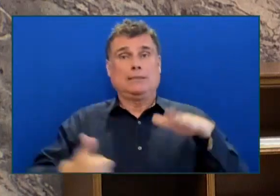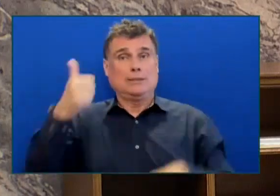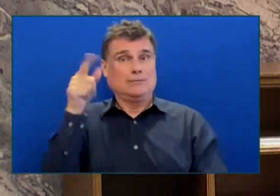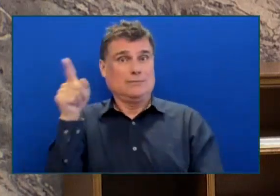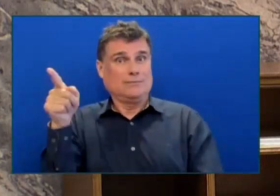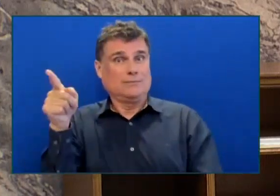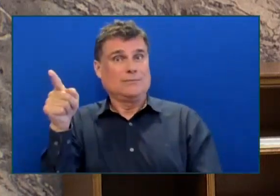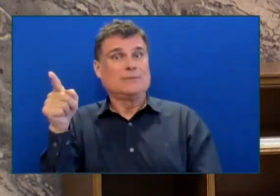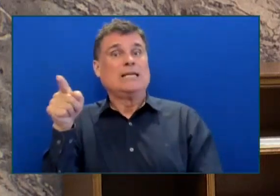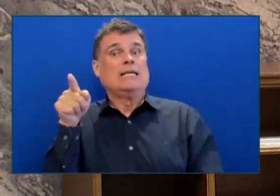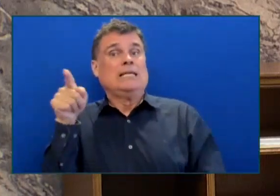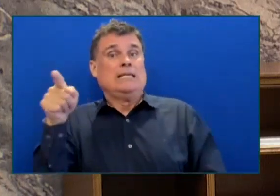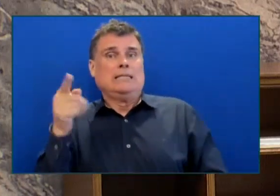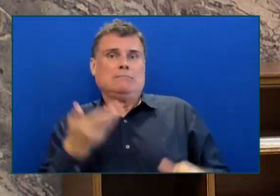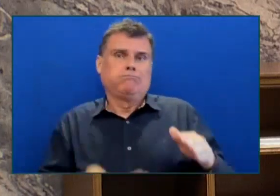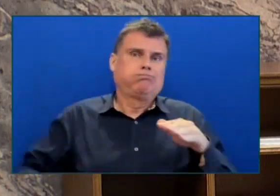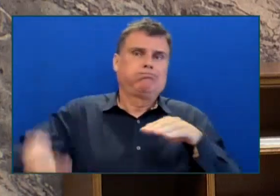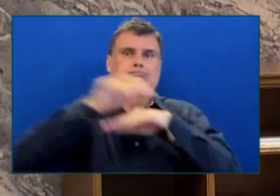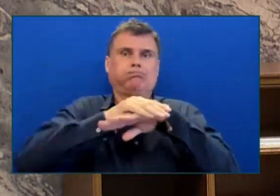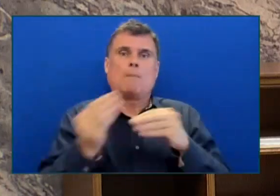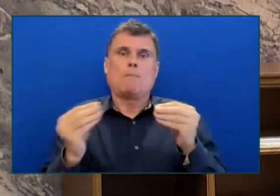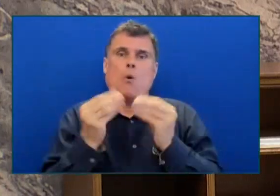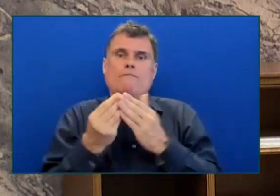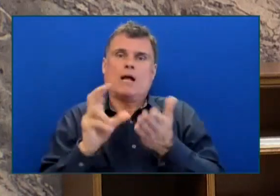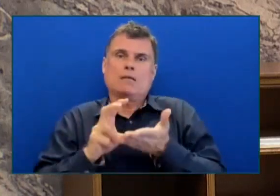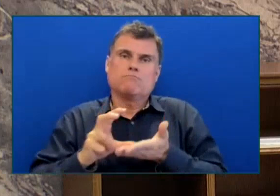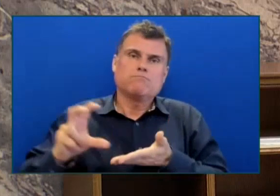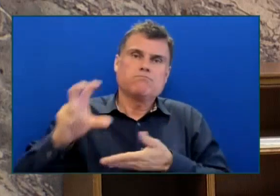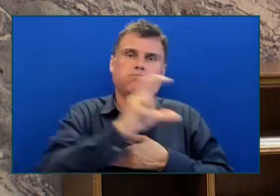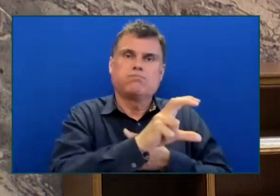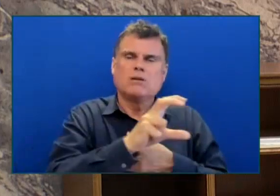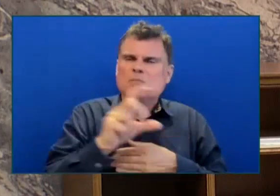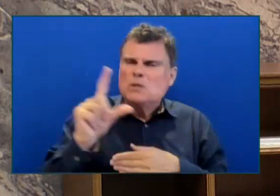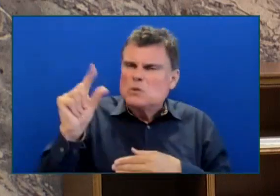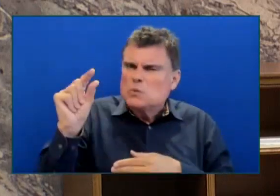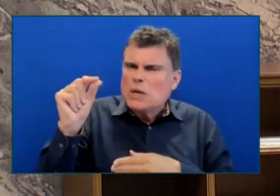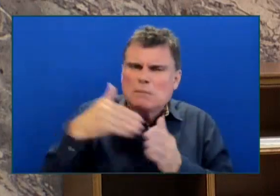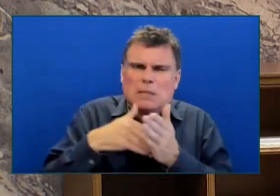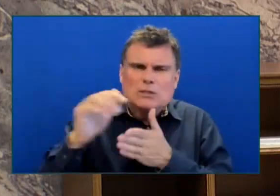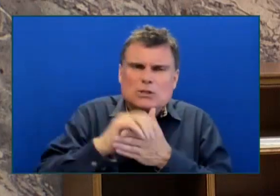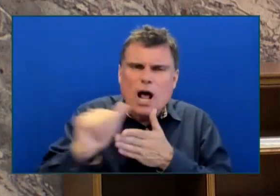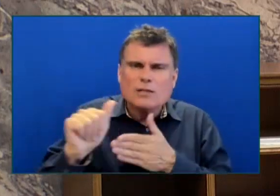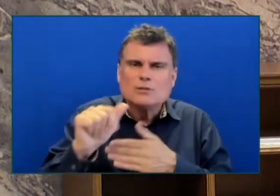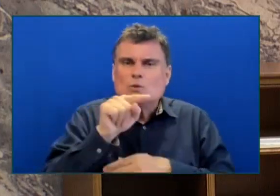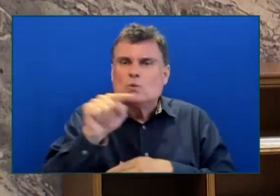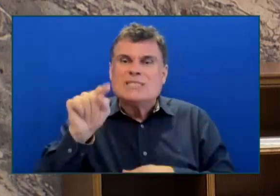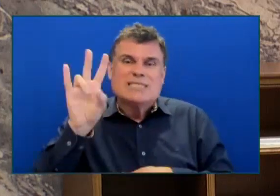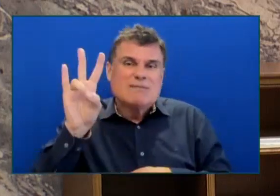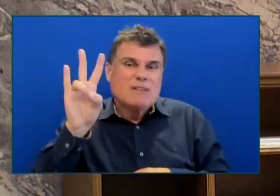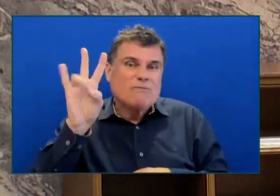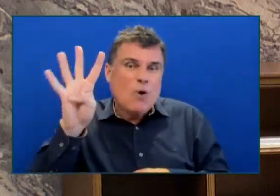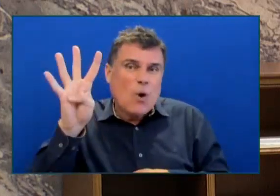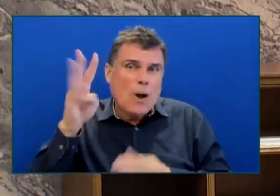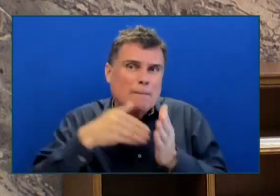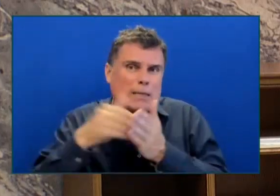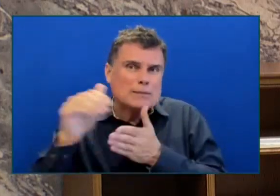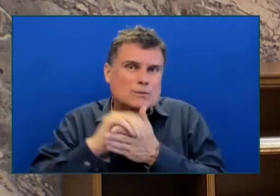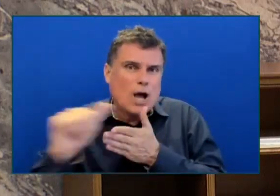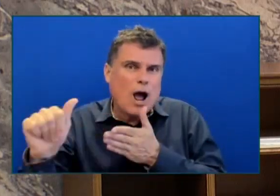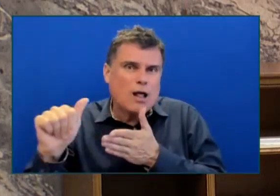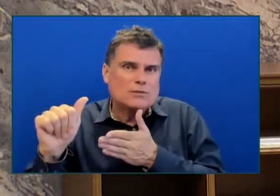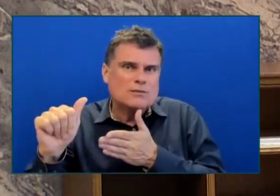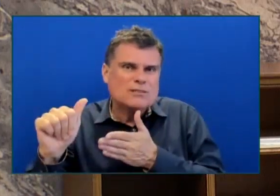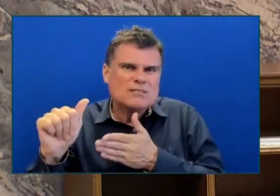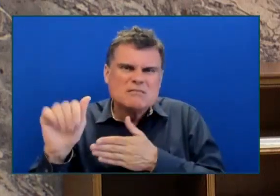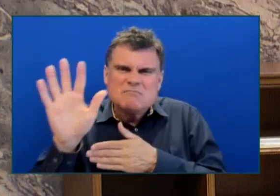million in 2022. That's a 335% increase in funding. All the while, through